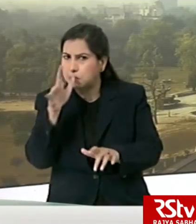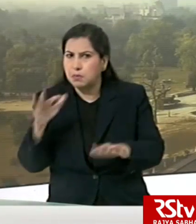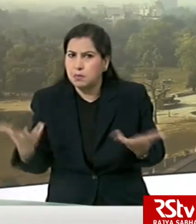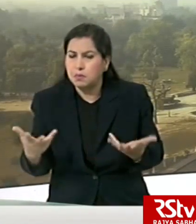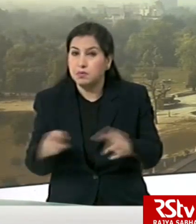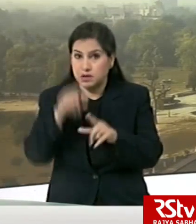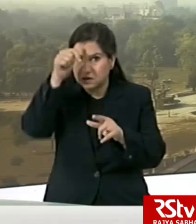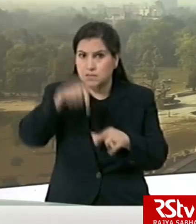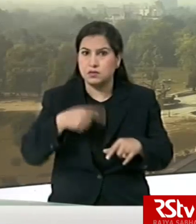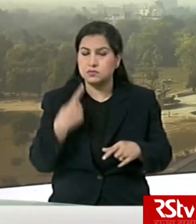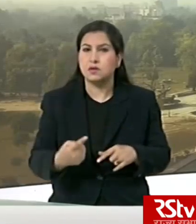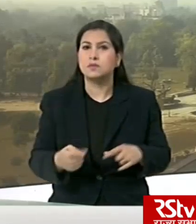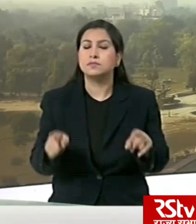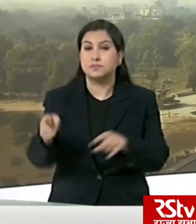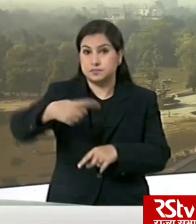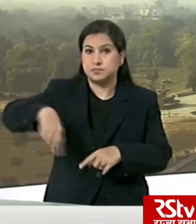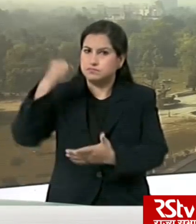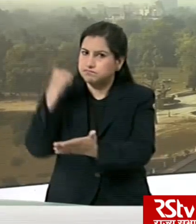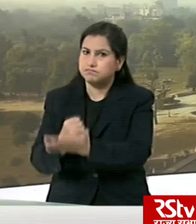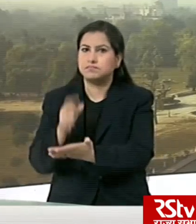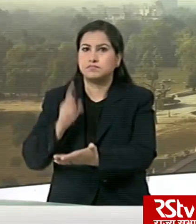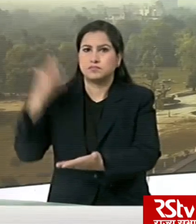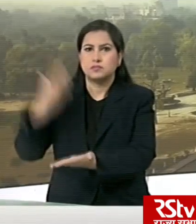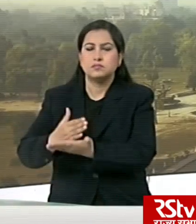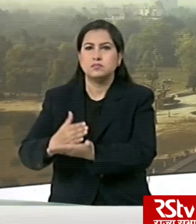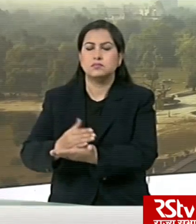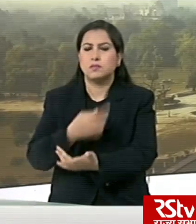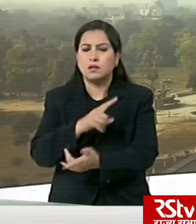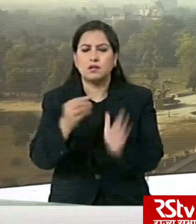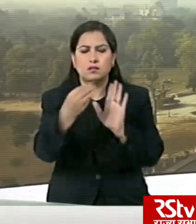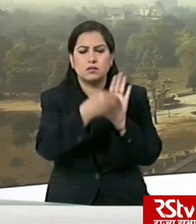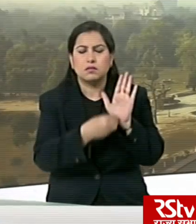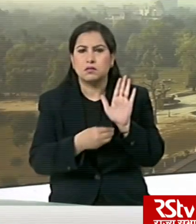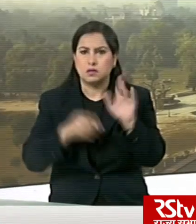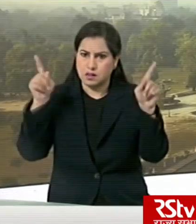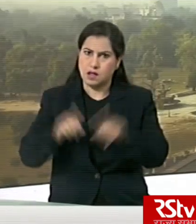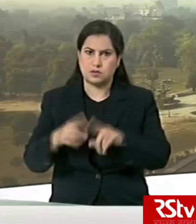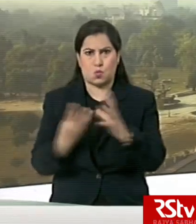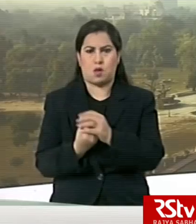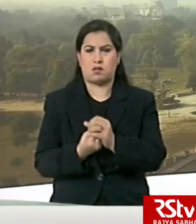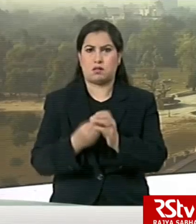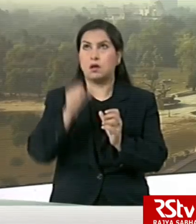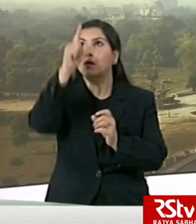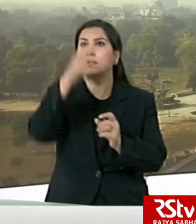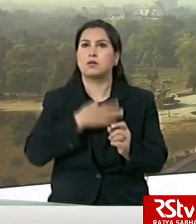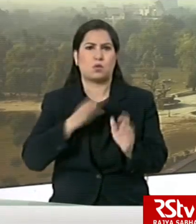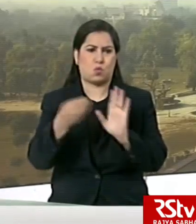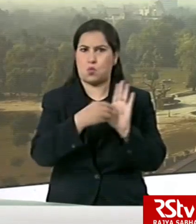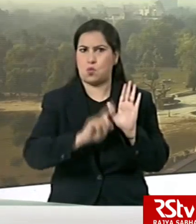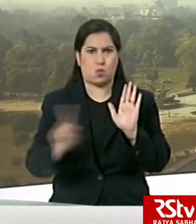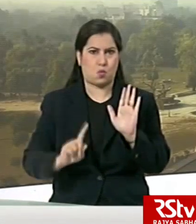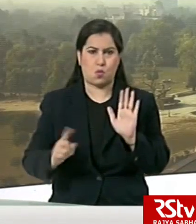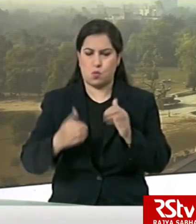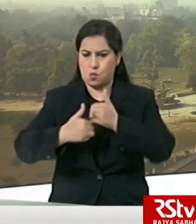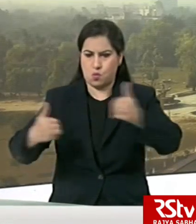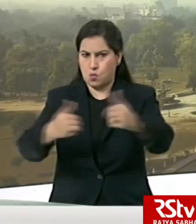followed in India. It says the commission must stop adding religious color to the national fight against the virus. No religion-based segregation